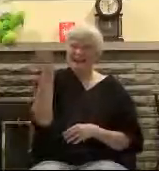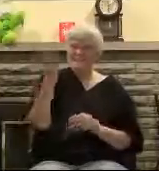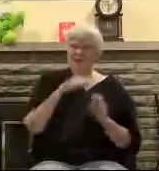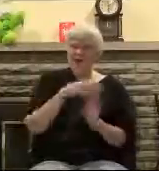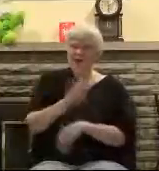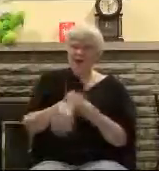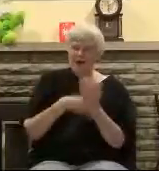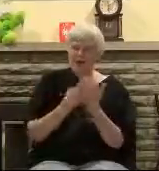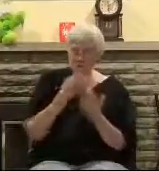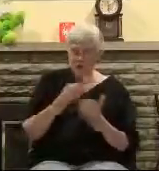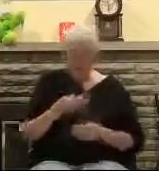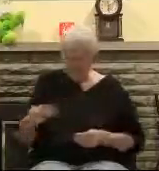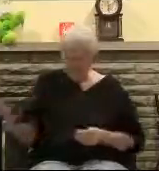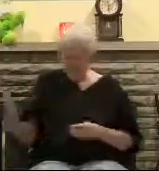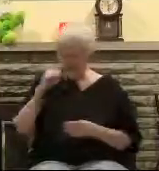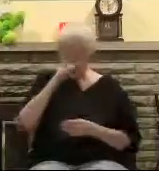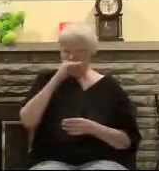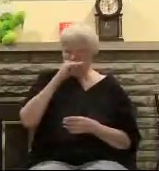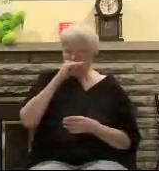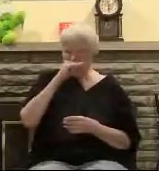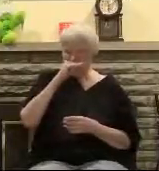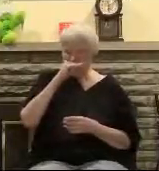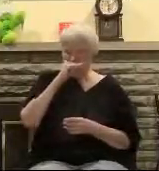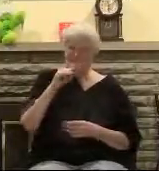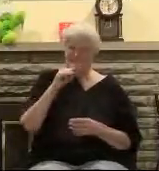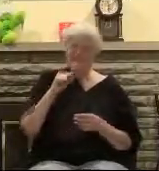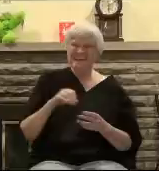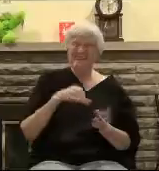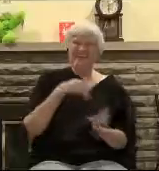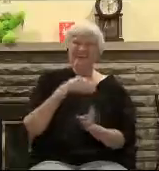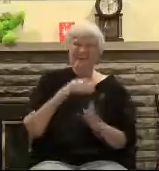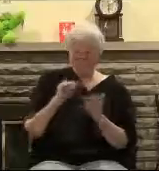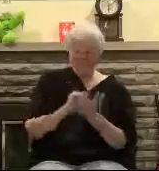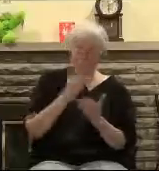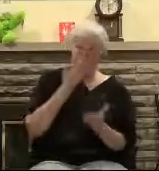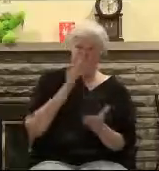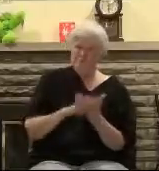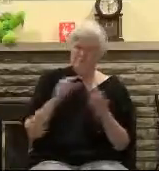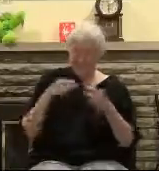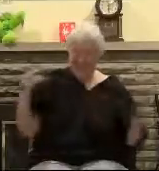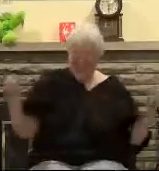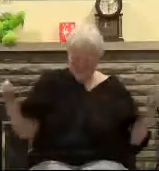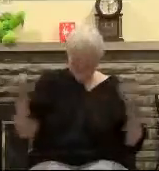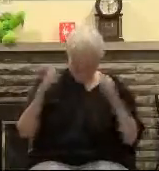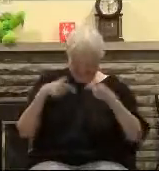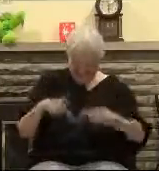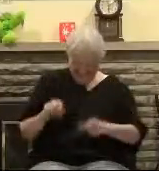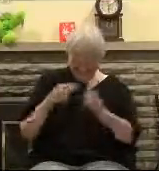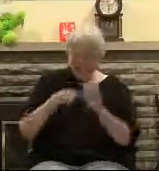him all things consist So they've done their math and they figure there's something out there that's holding everything together